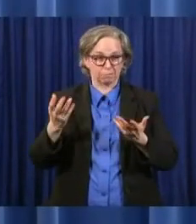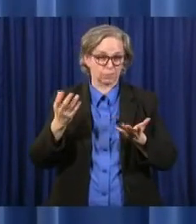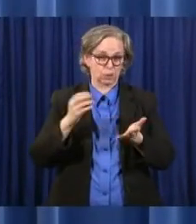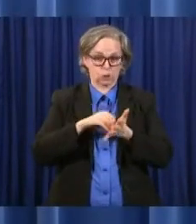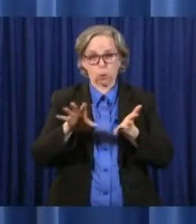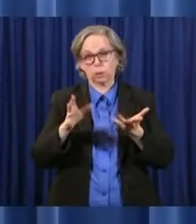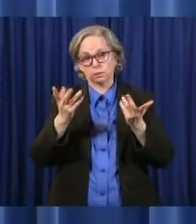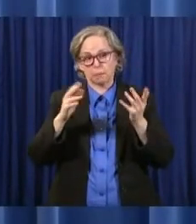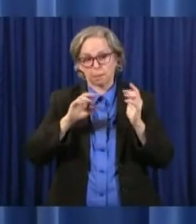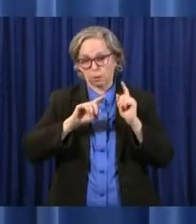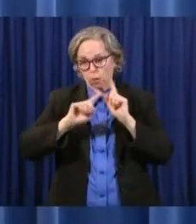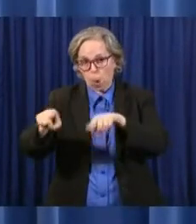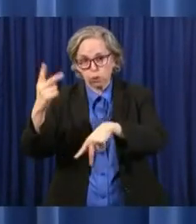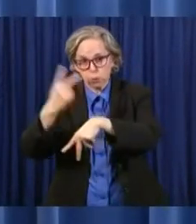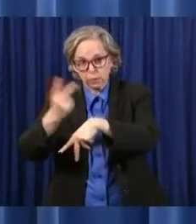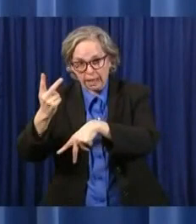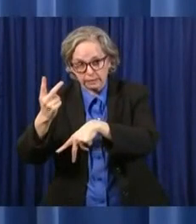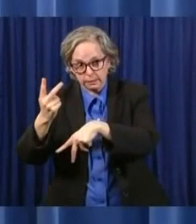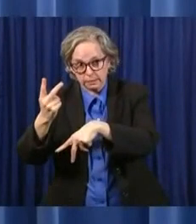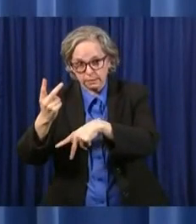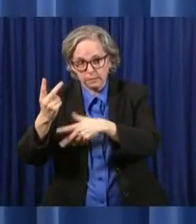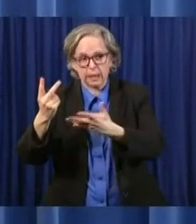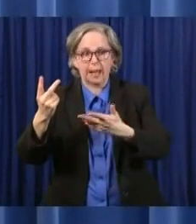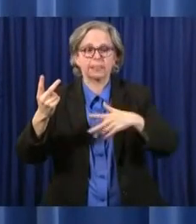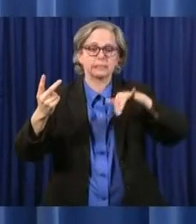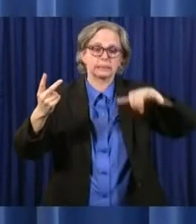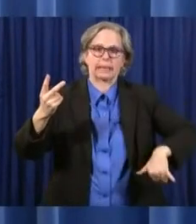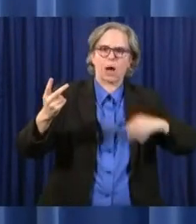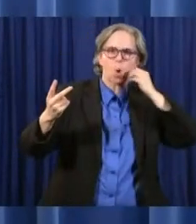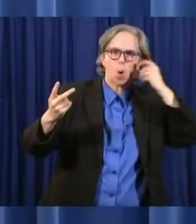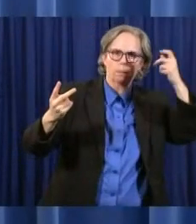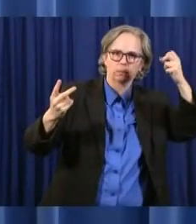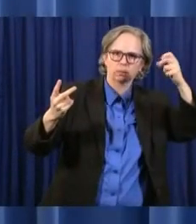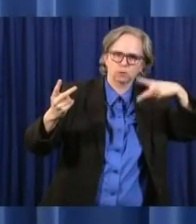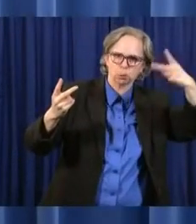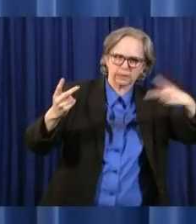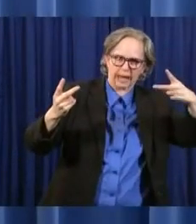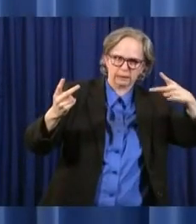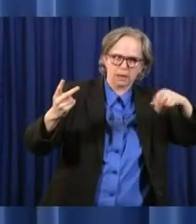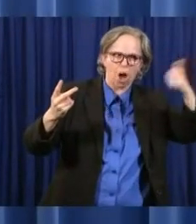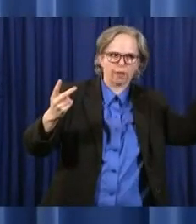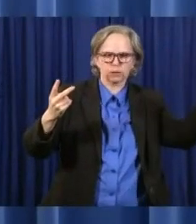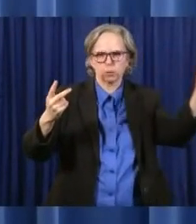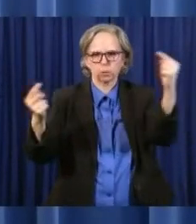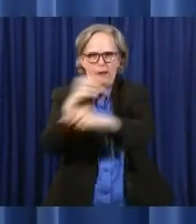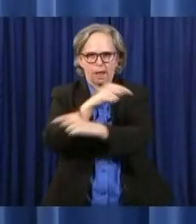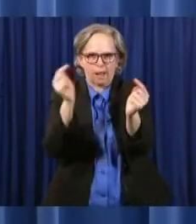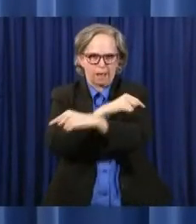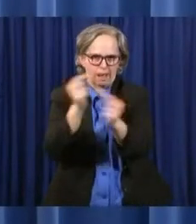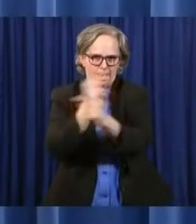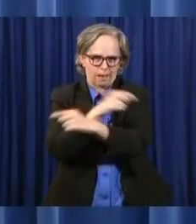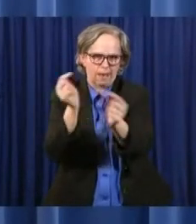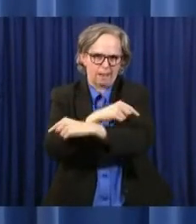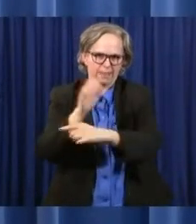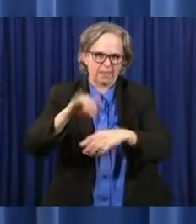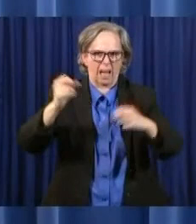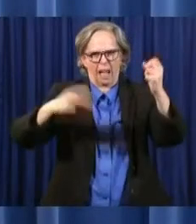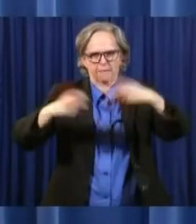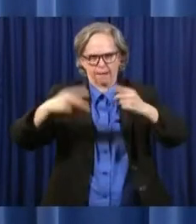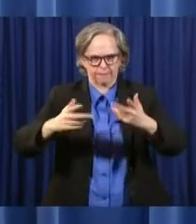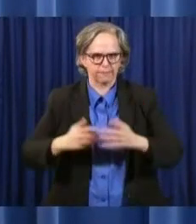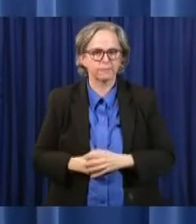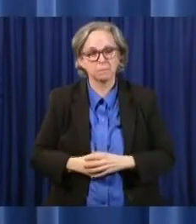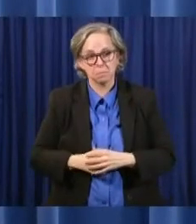other students there for two days, but you're doing the distance learning during the entire period of time. So it's kind of a